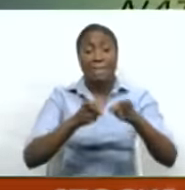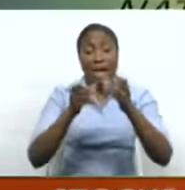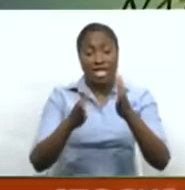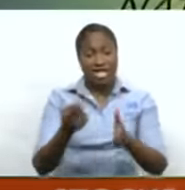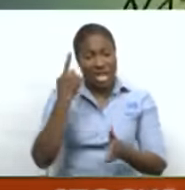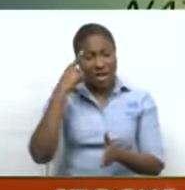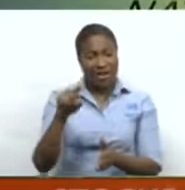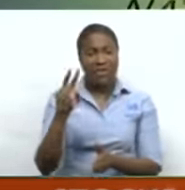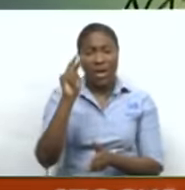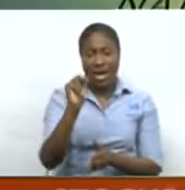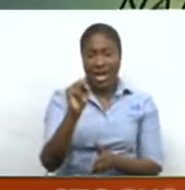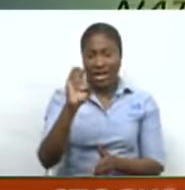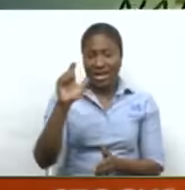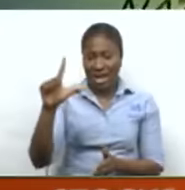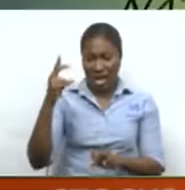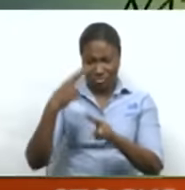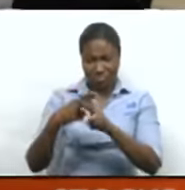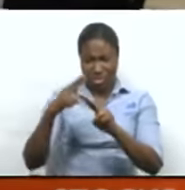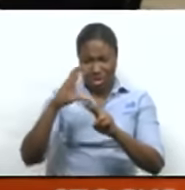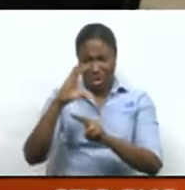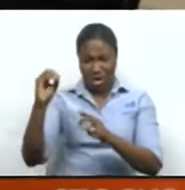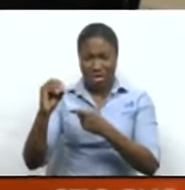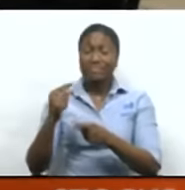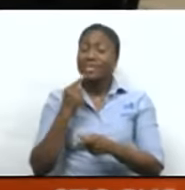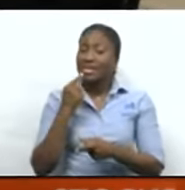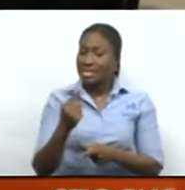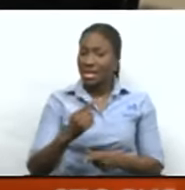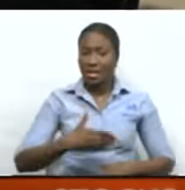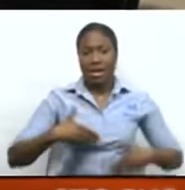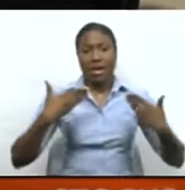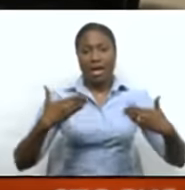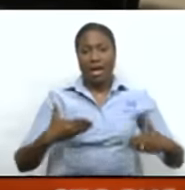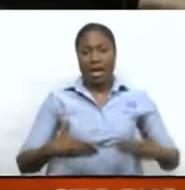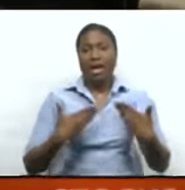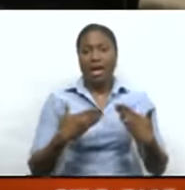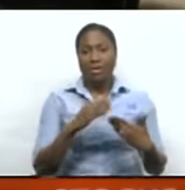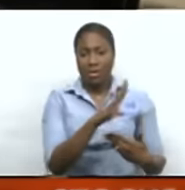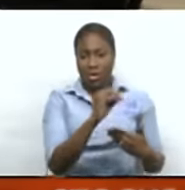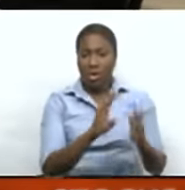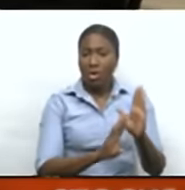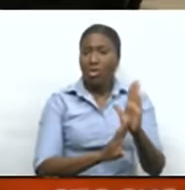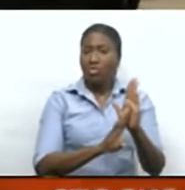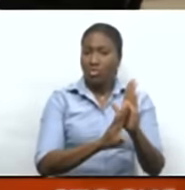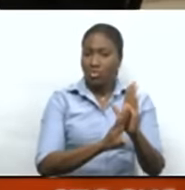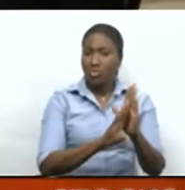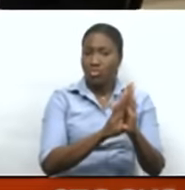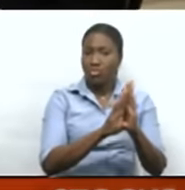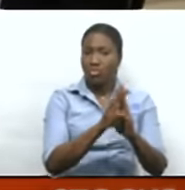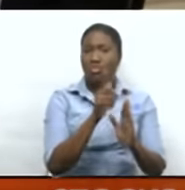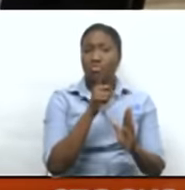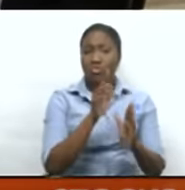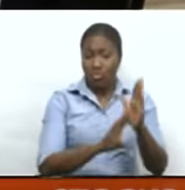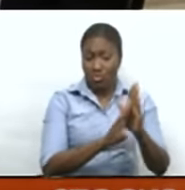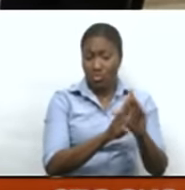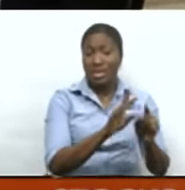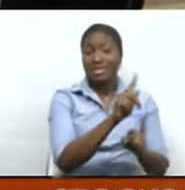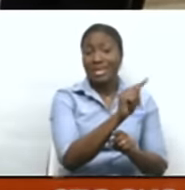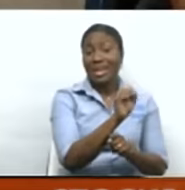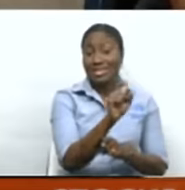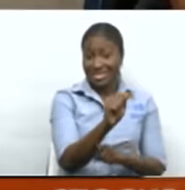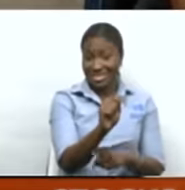Enterprises Limited Charles Maynard says he is pleased by the progress being made by TSTT. The state's owned